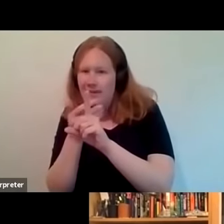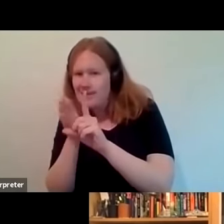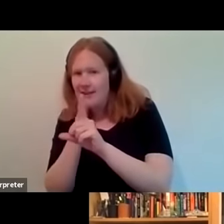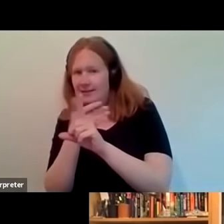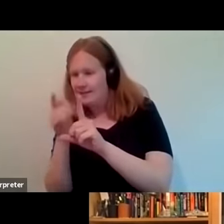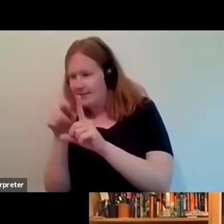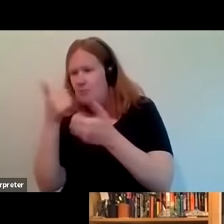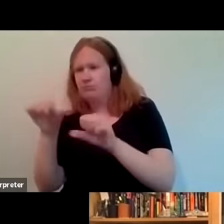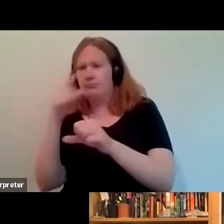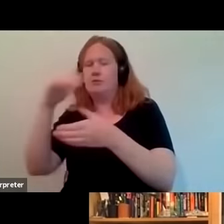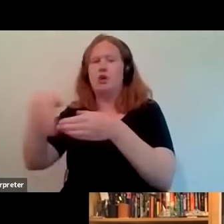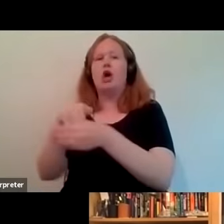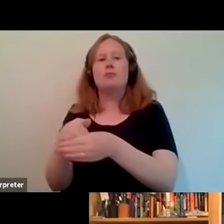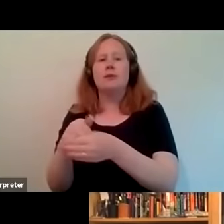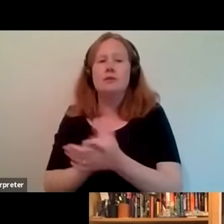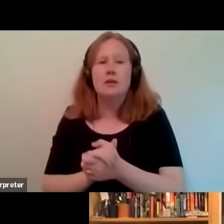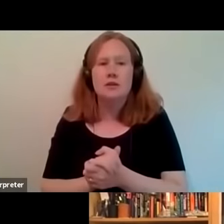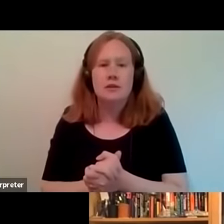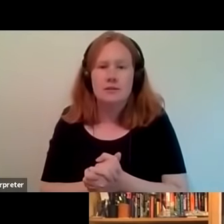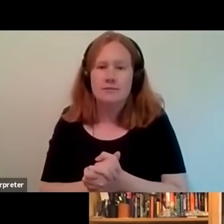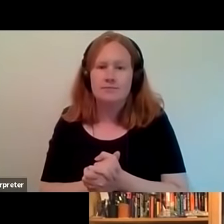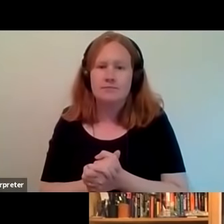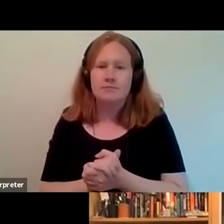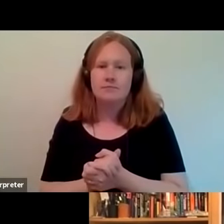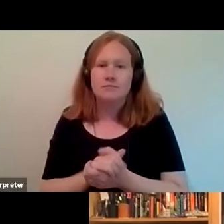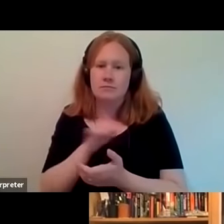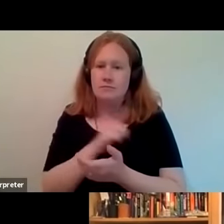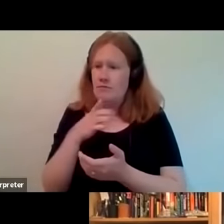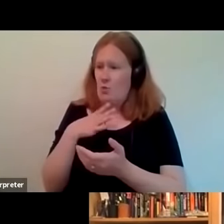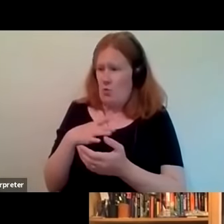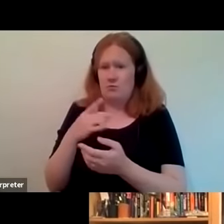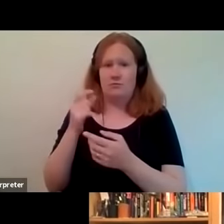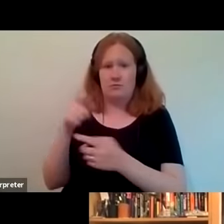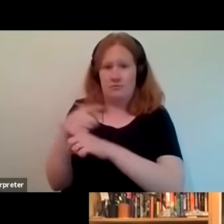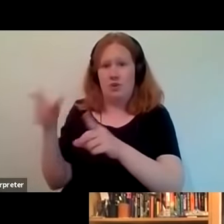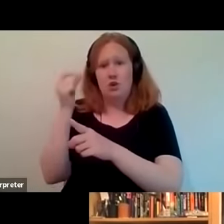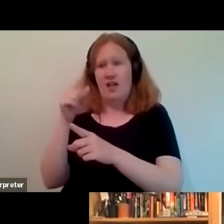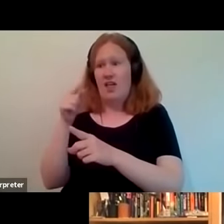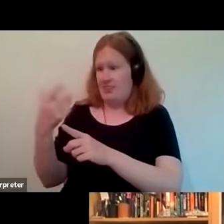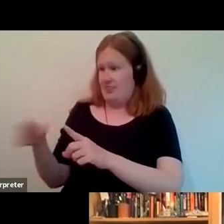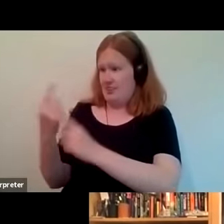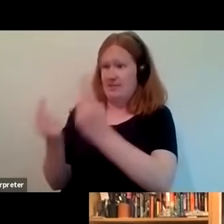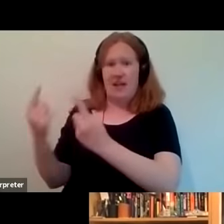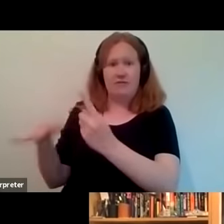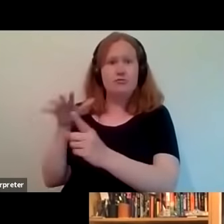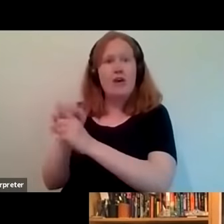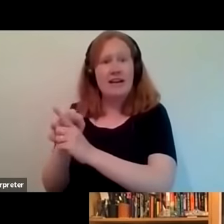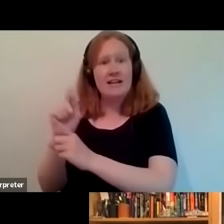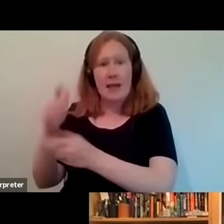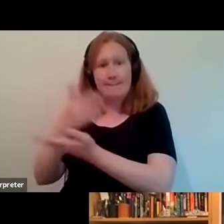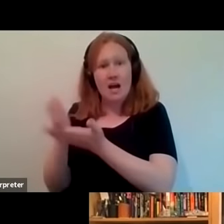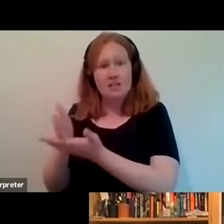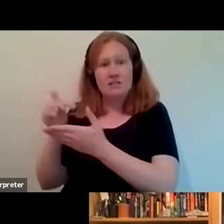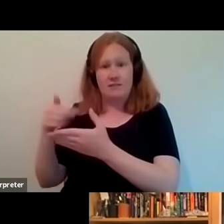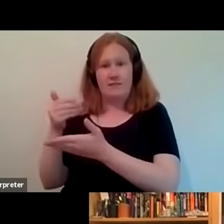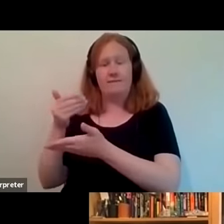contribute to the archive and really kind of um feel that it's for them feel that they are recognized and and part of it and just the other thing to